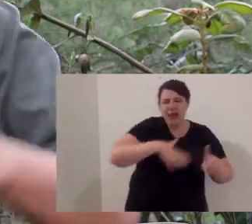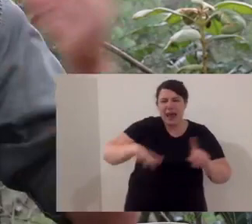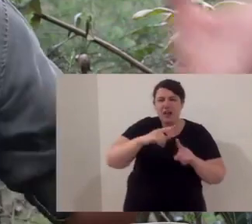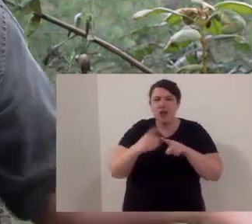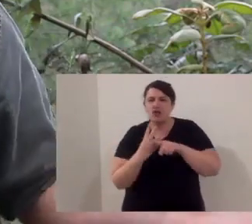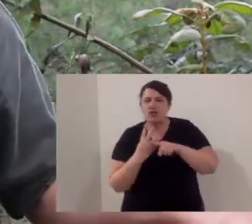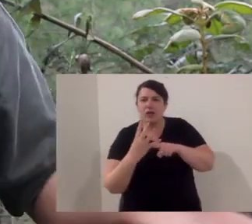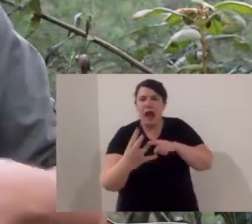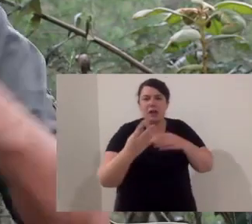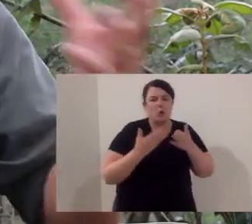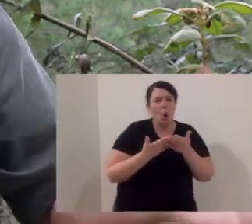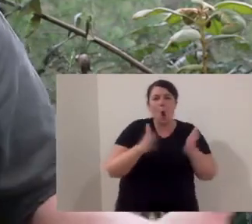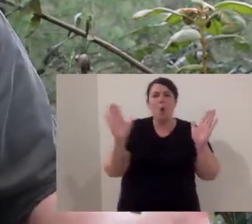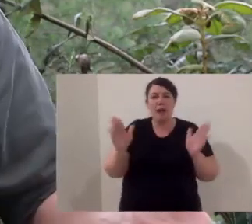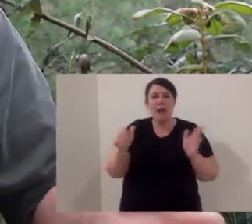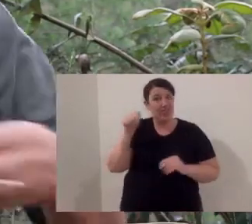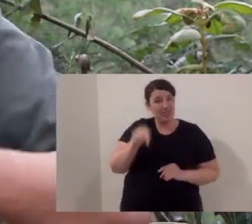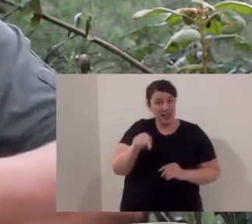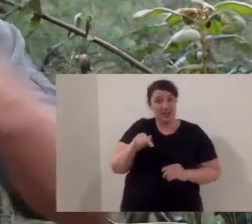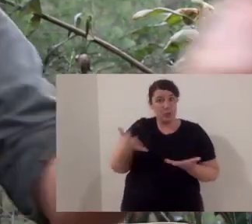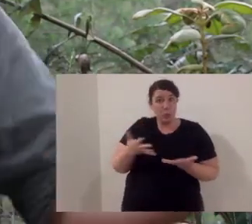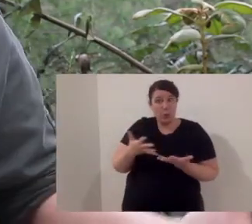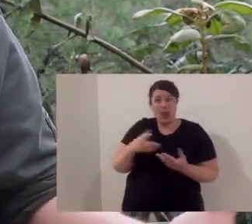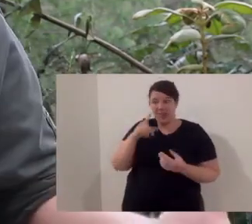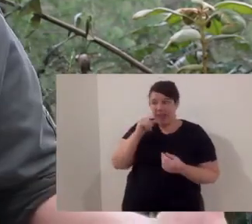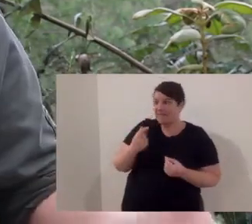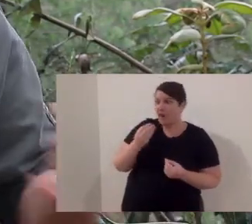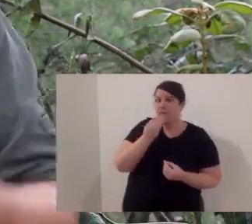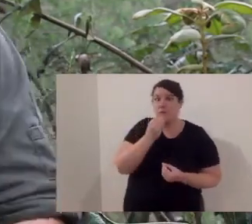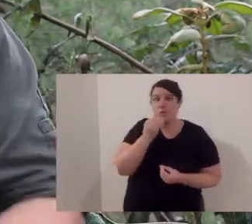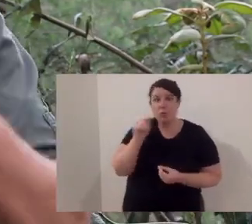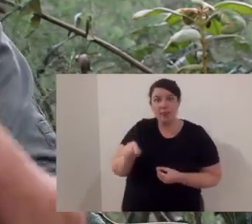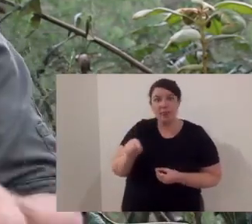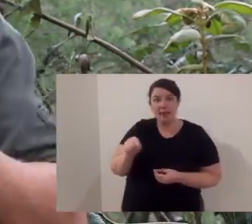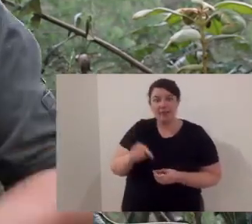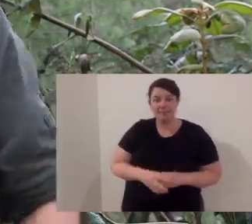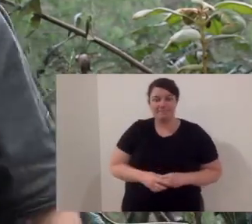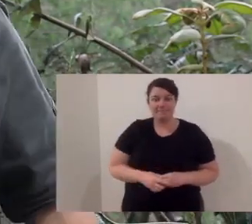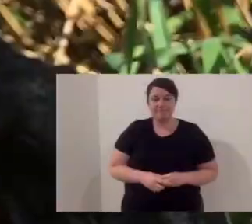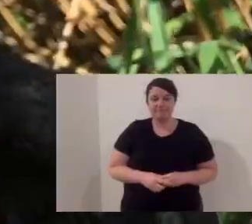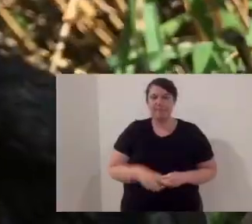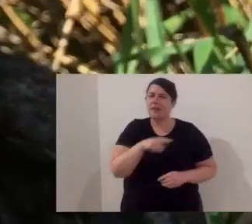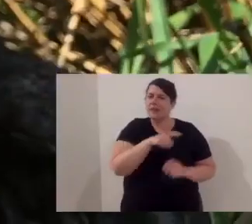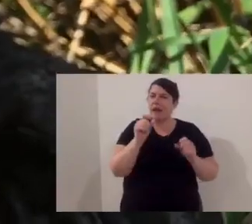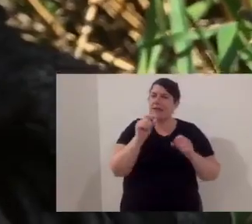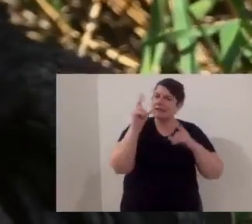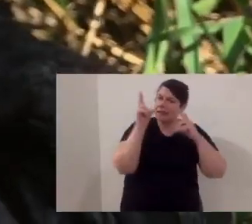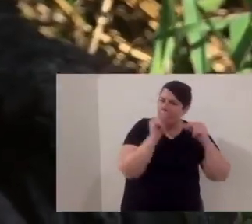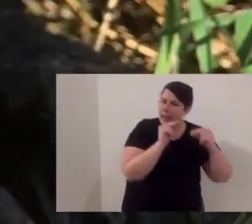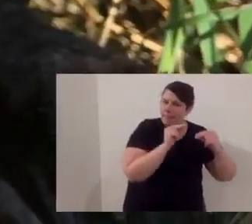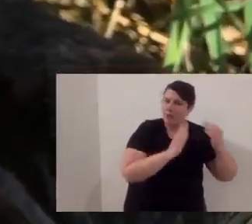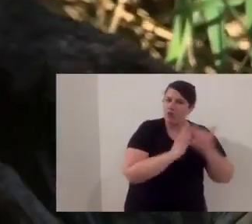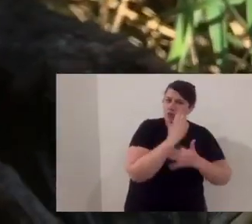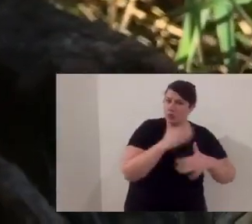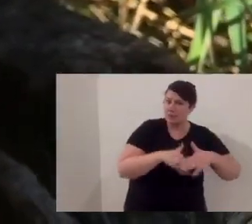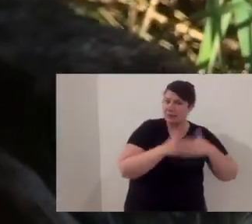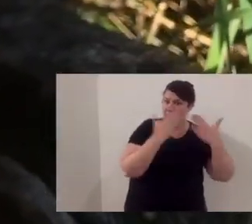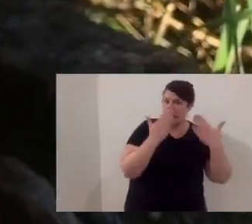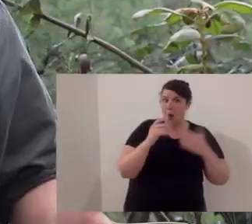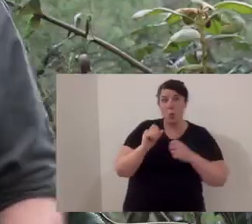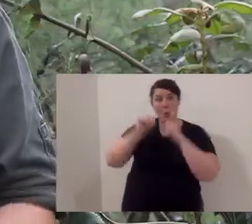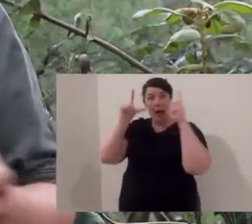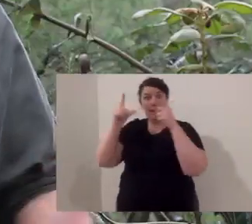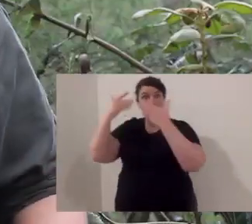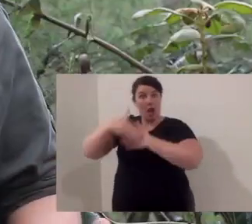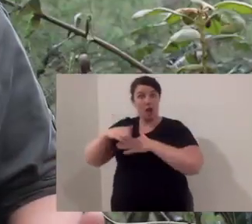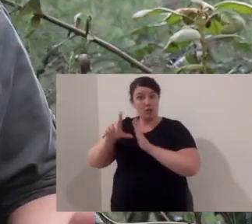in open woodlands, eucalypt woodlands and grasslands. And that's where their prey is. And they're nocturnal. So they sleep